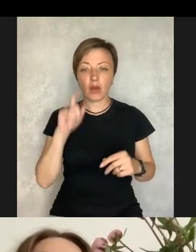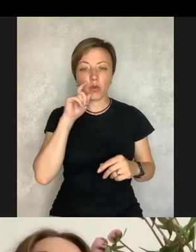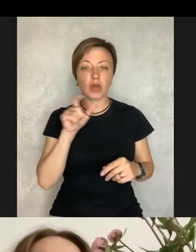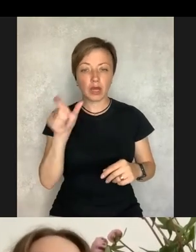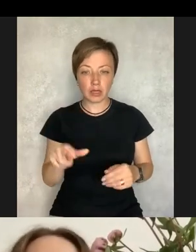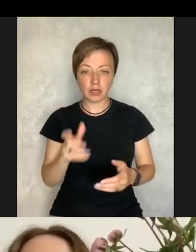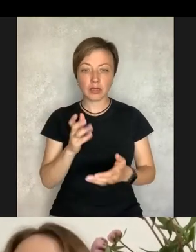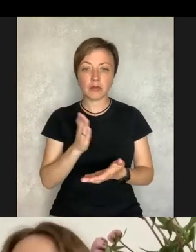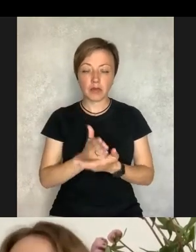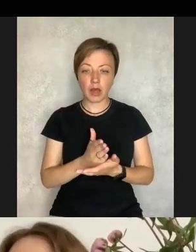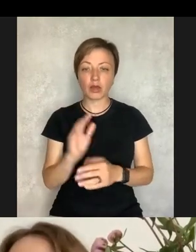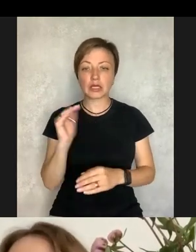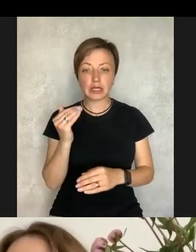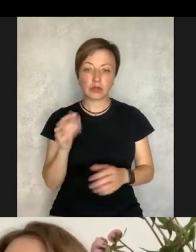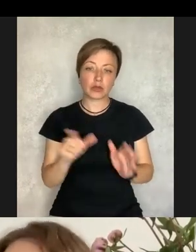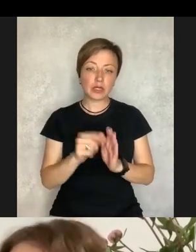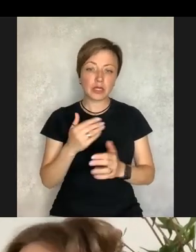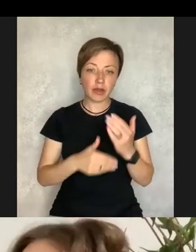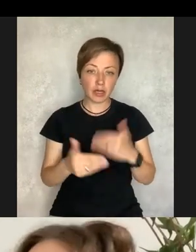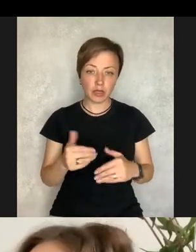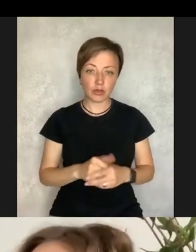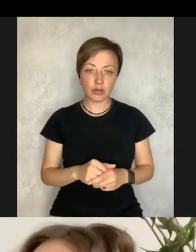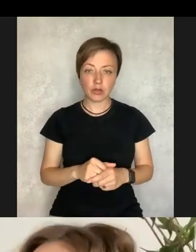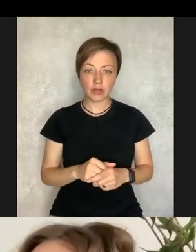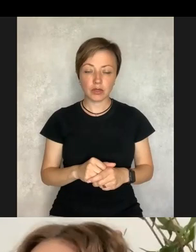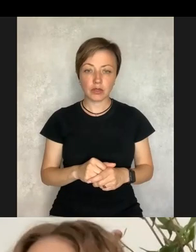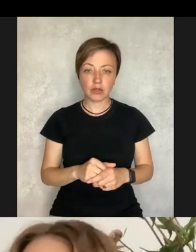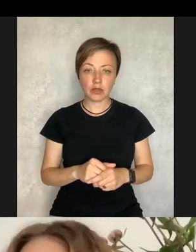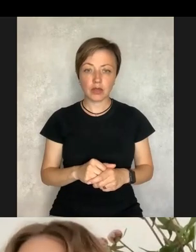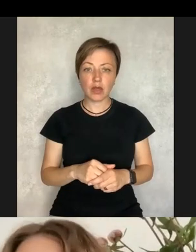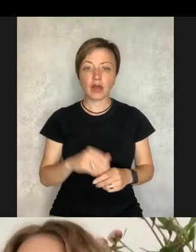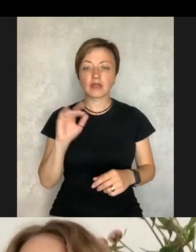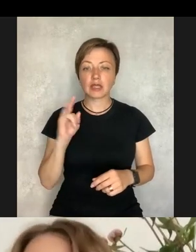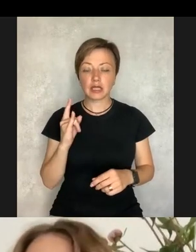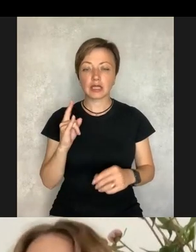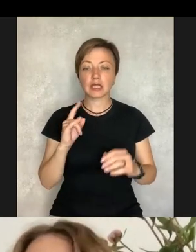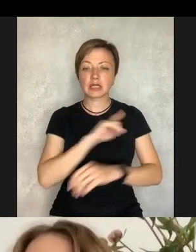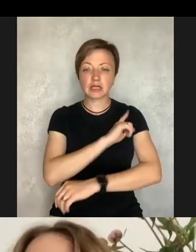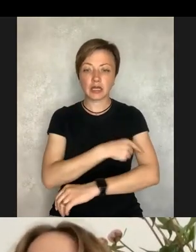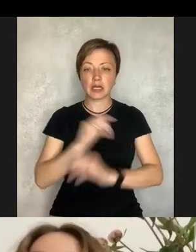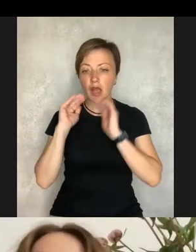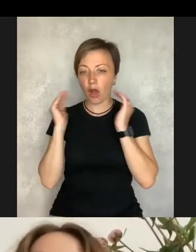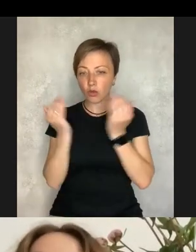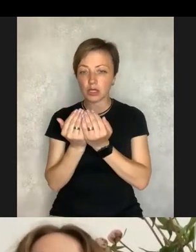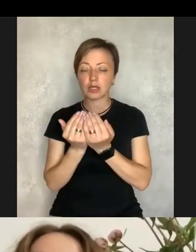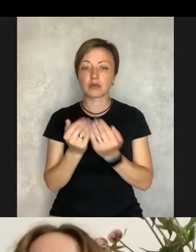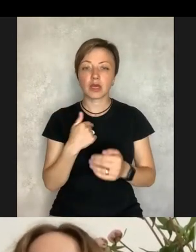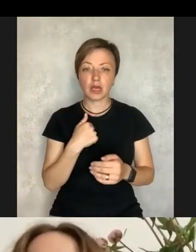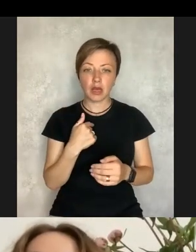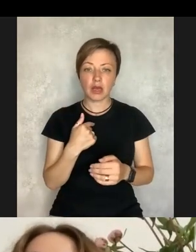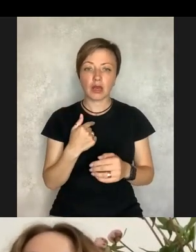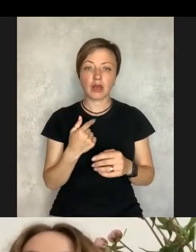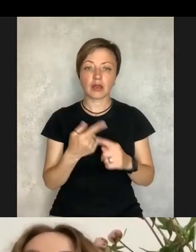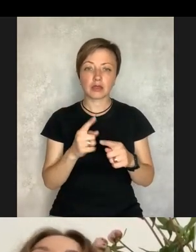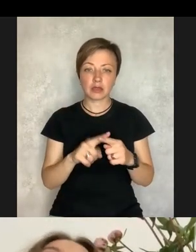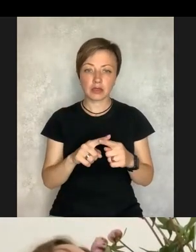As a Ukrainian person, as a Ukrainian woman who has a child with a disability. My son has autism